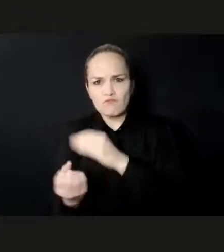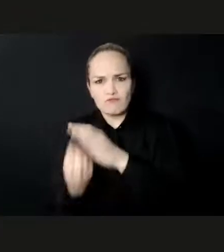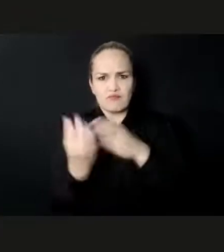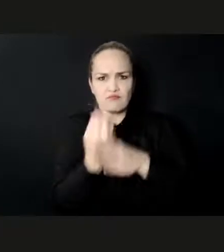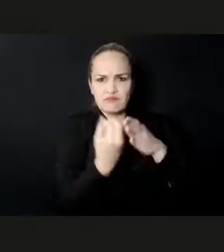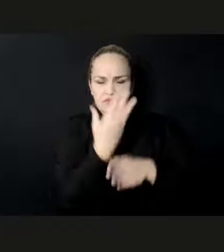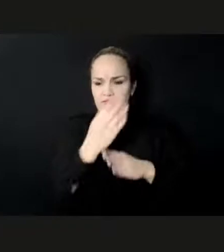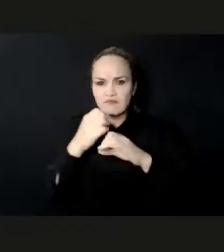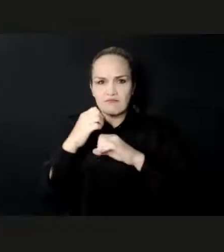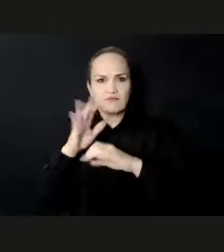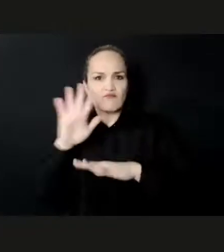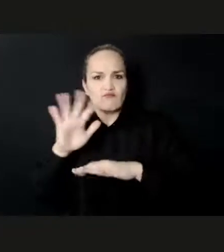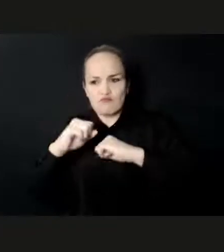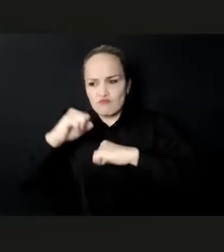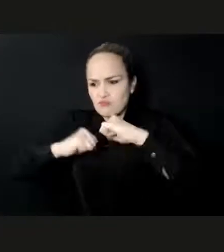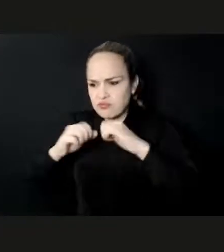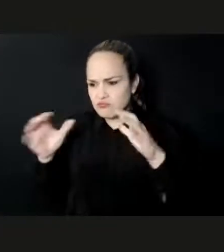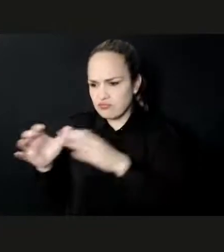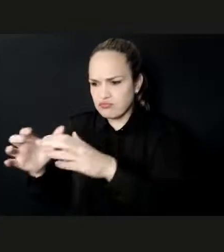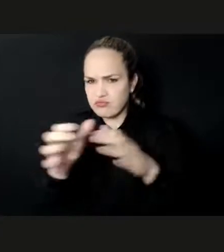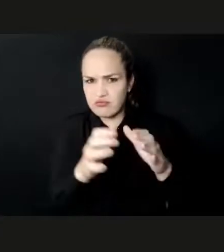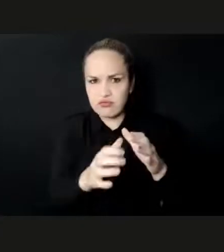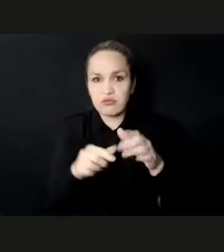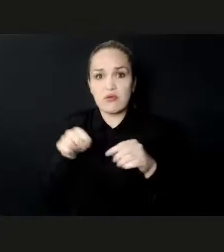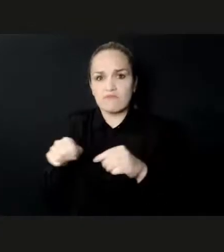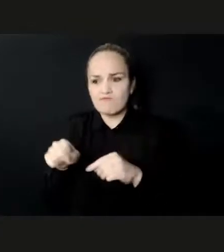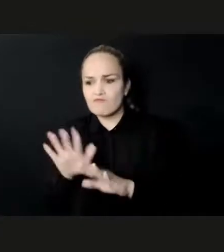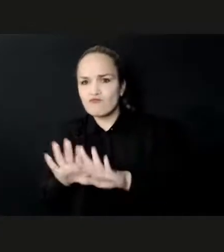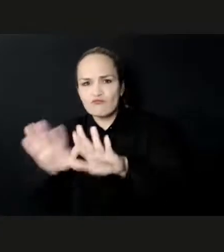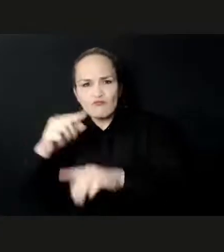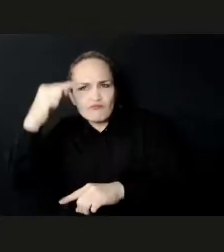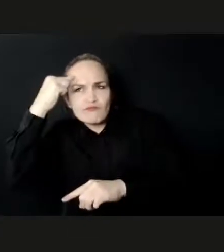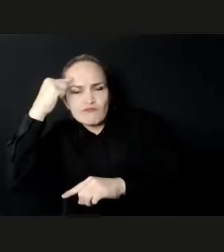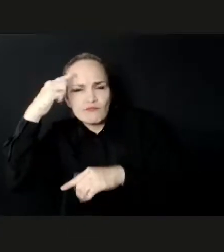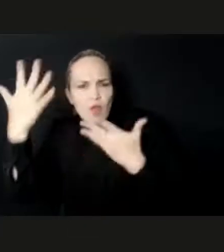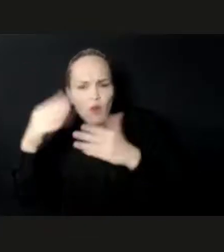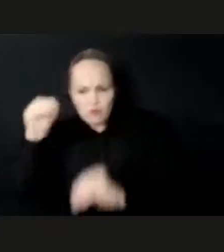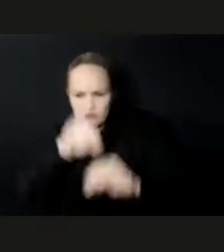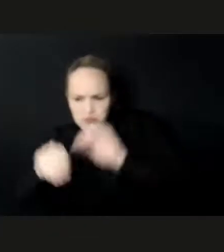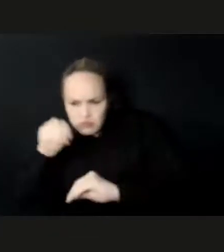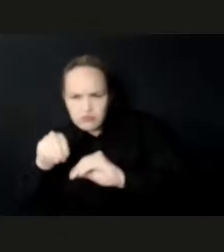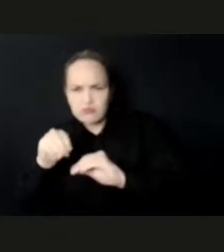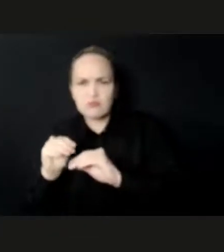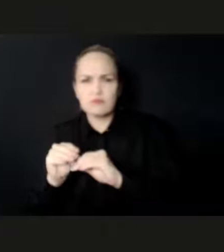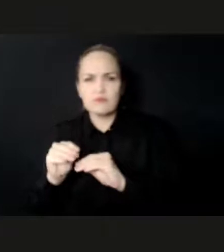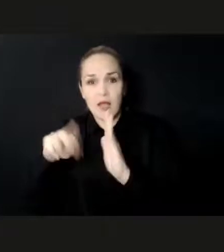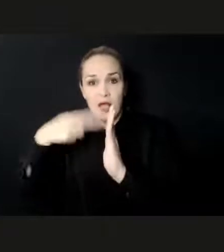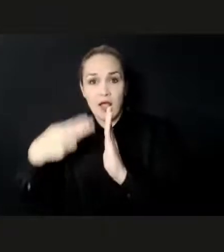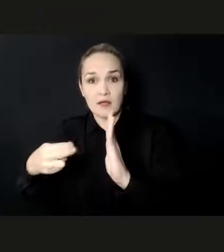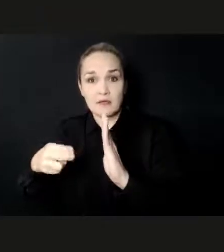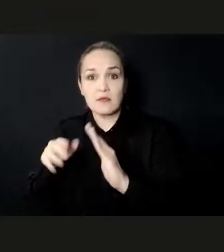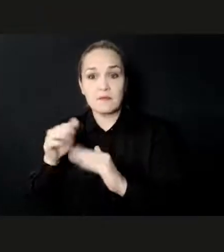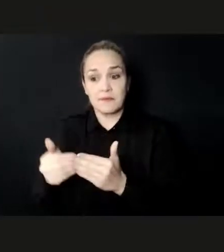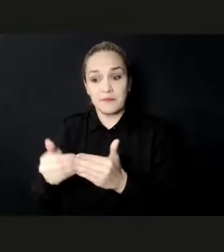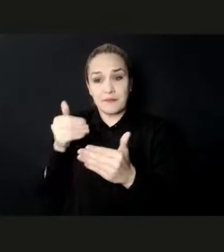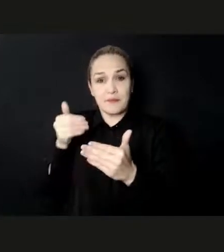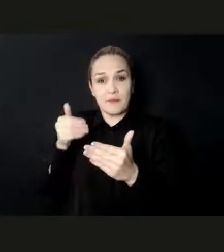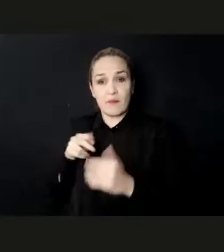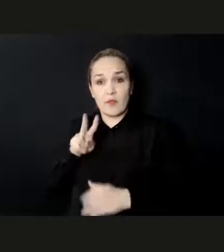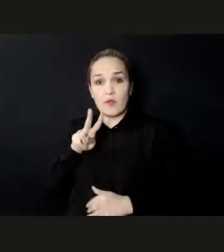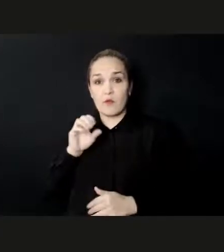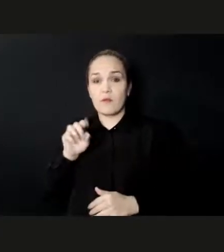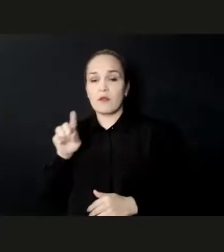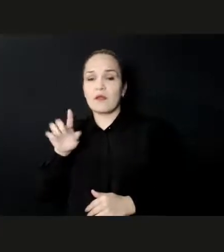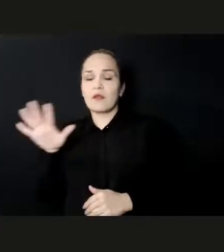entrepreneurs. According to a 2015 report, the creative industries provided Africa and